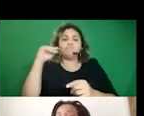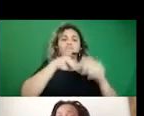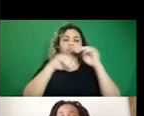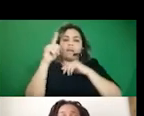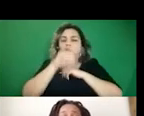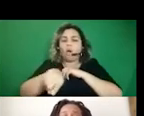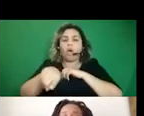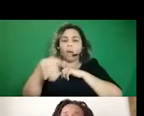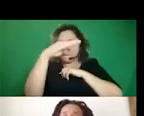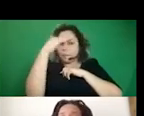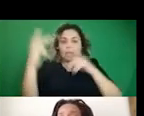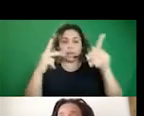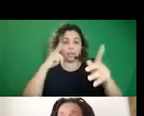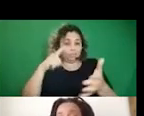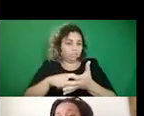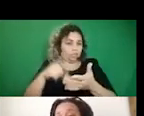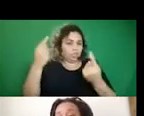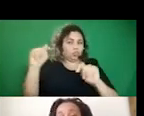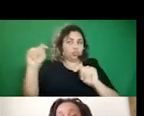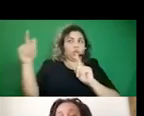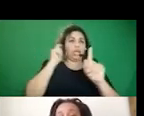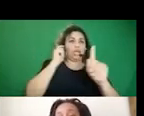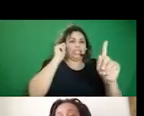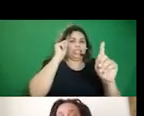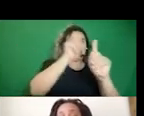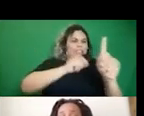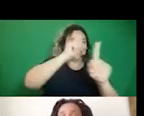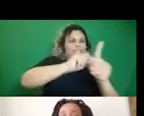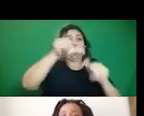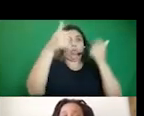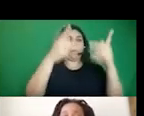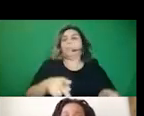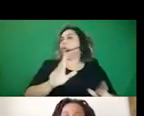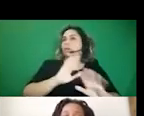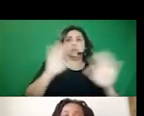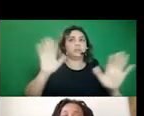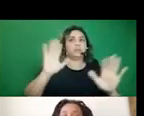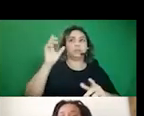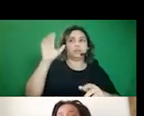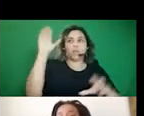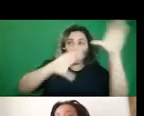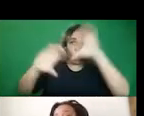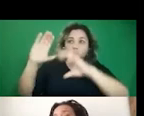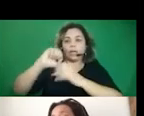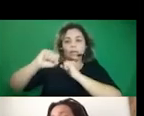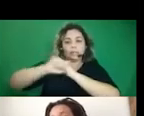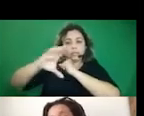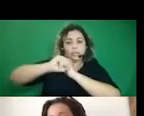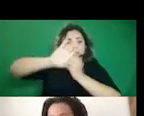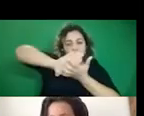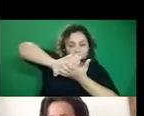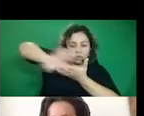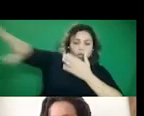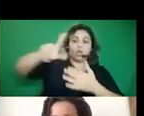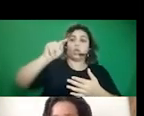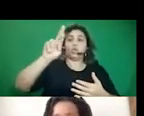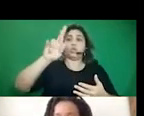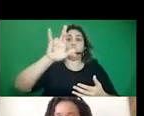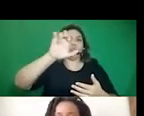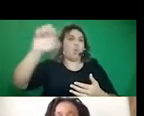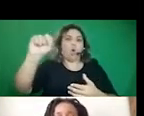And it recognized that they were being targeted and accurately accept, assess the campaign participants as trolls and pranksters.